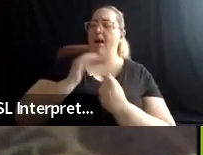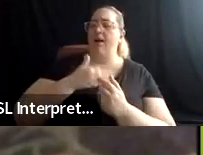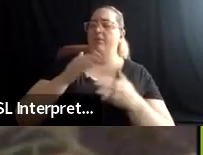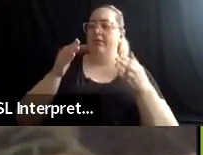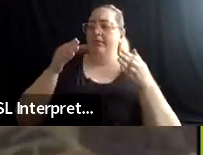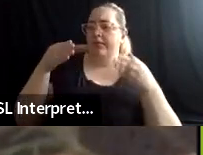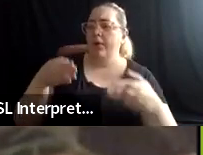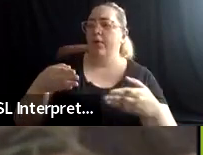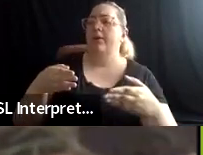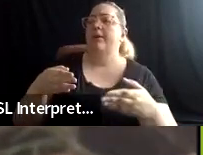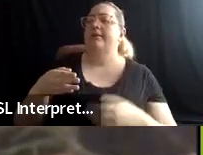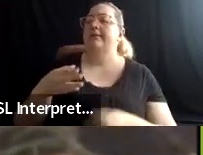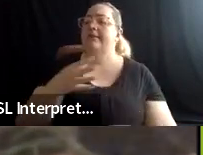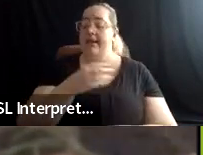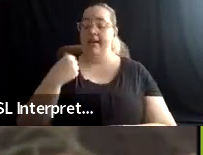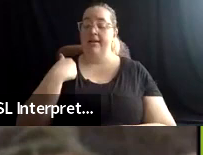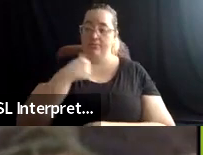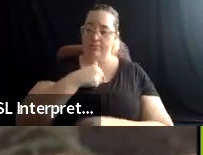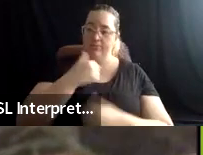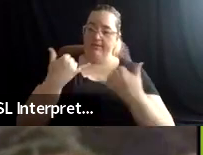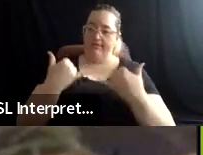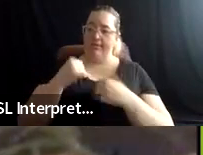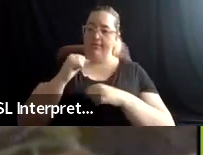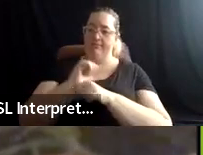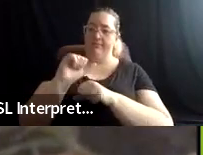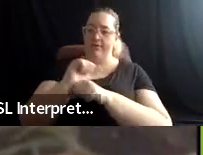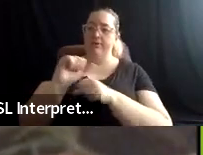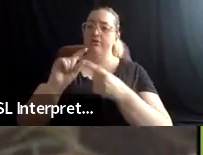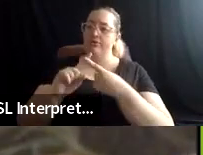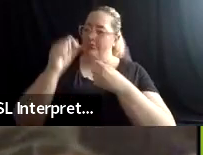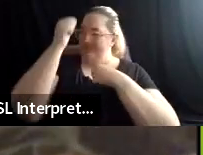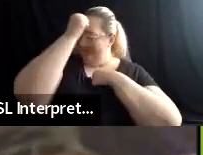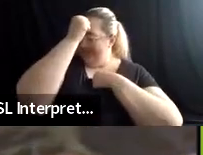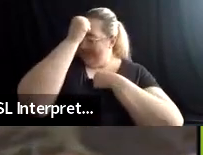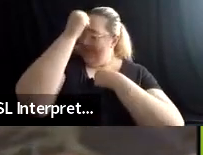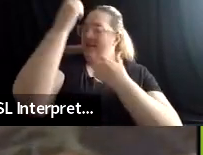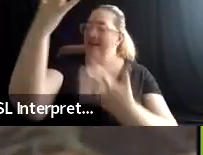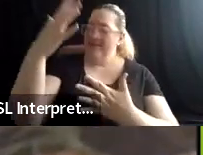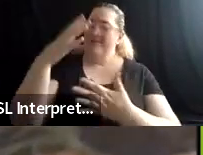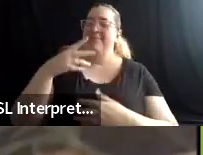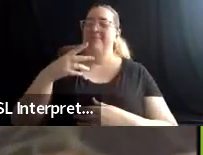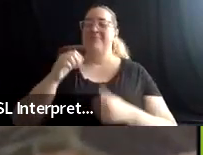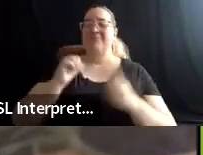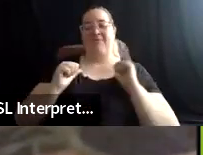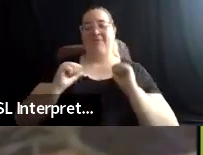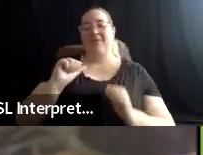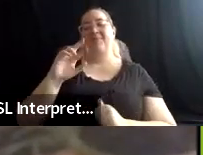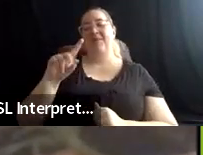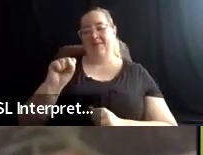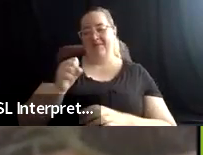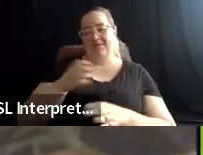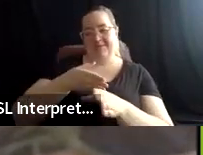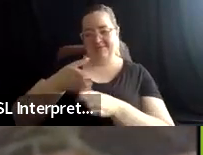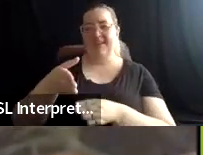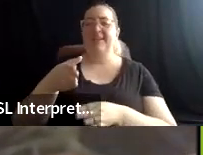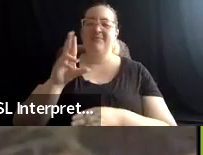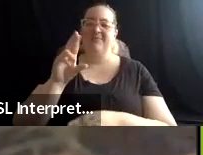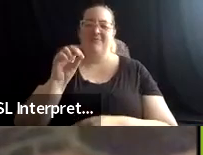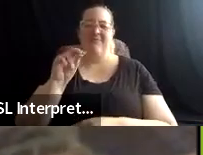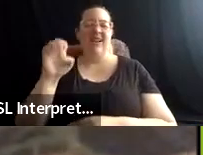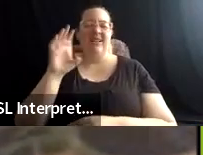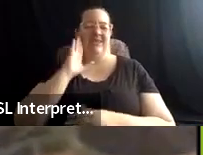And we are working to decolonize the performing arts field as well, which Ronnie will talk a little bit about here.